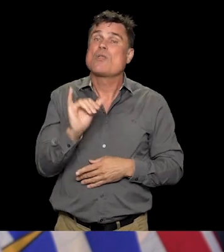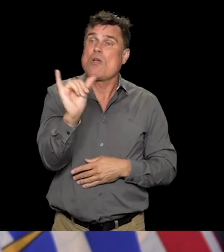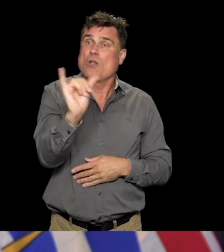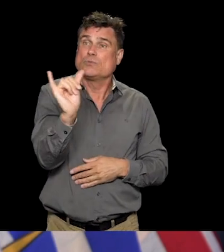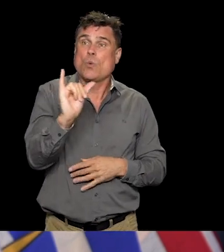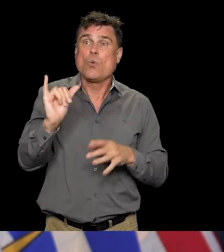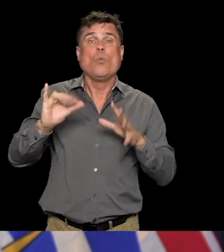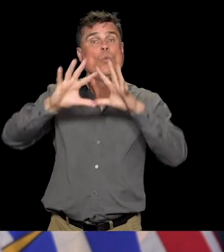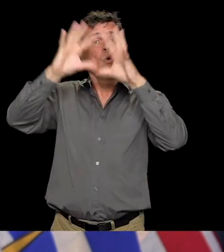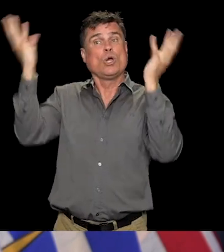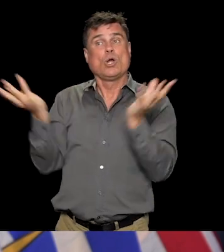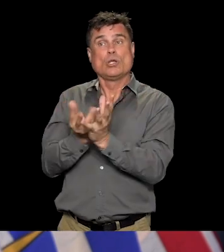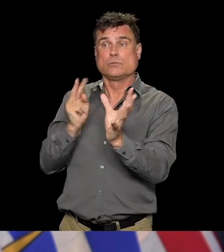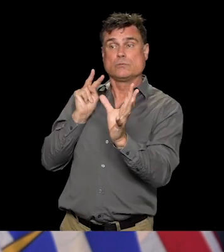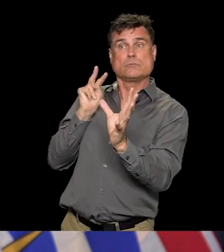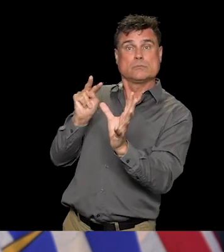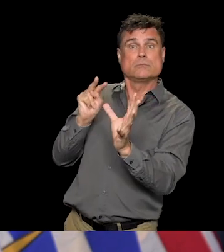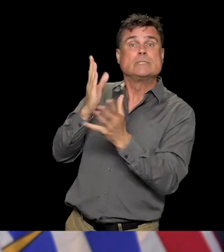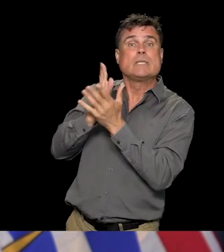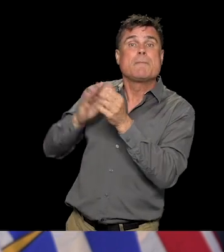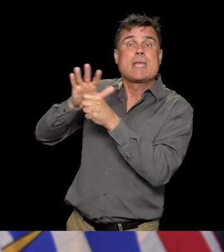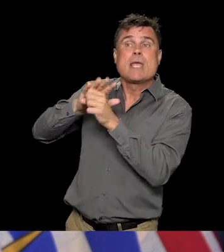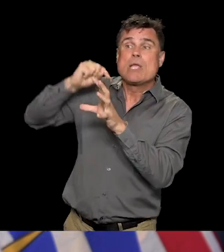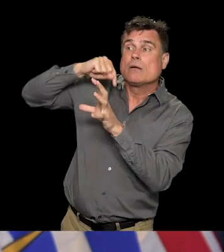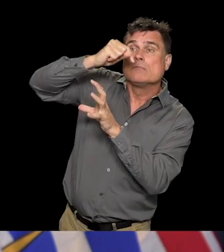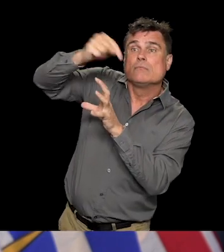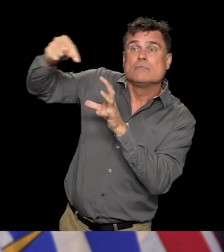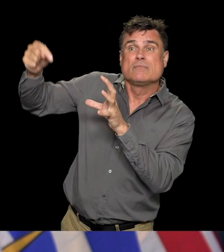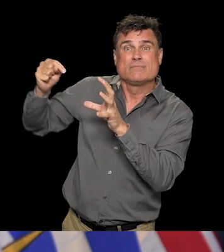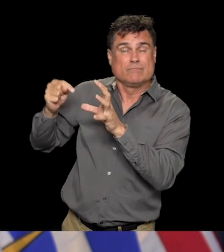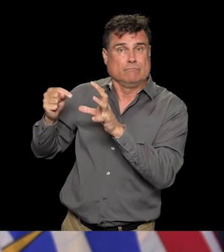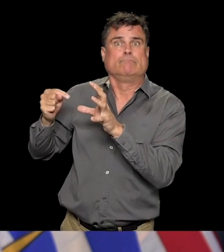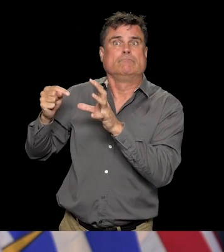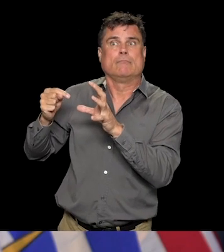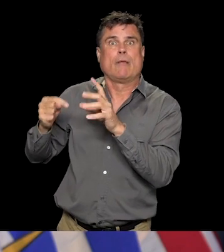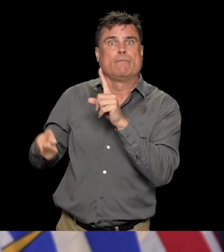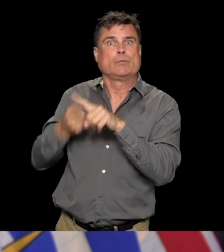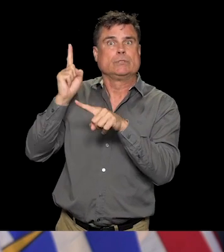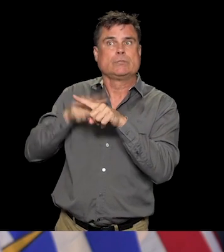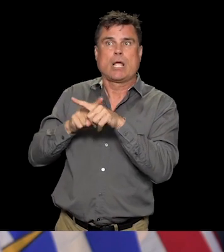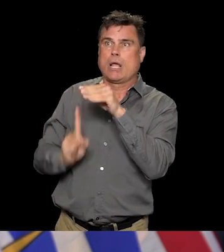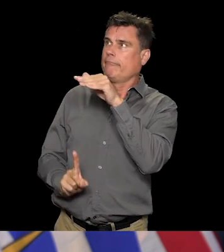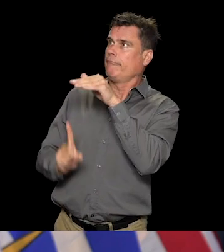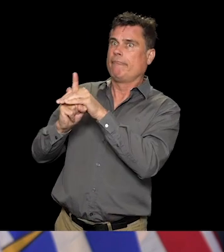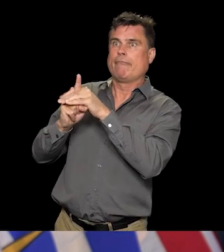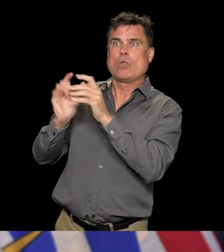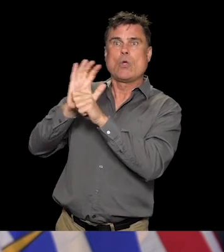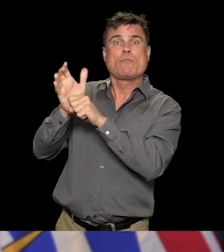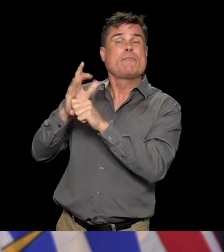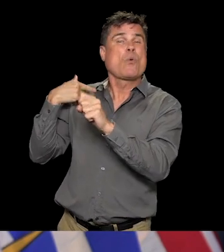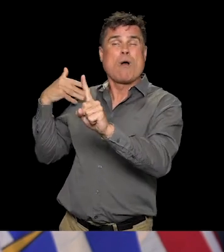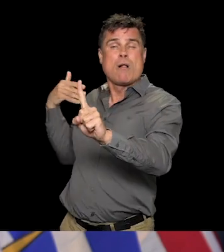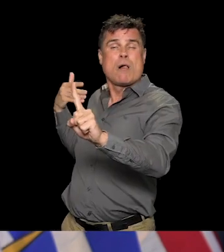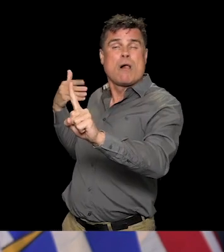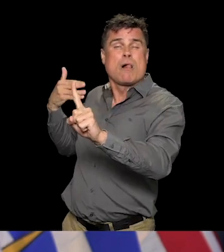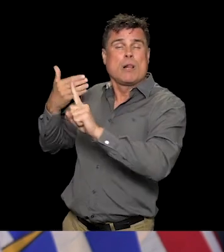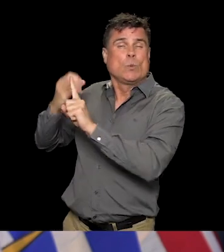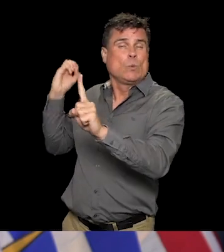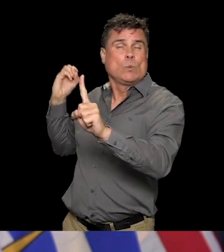this is in one country, we are all connected. We know from